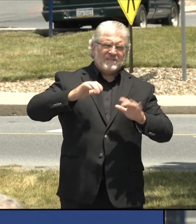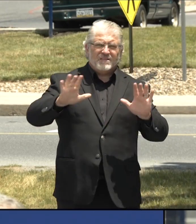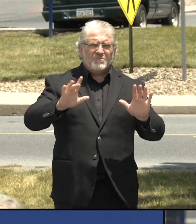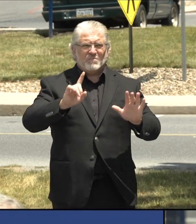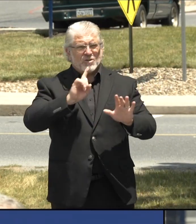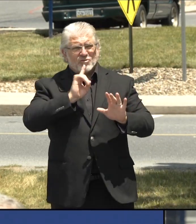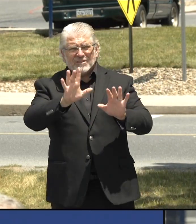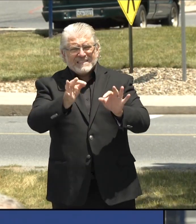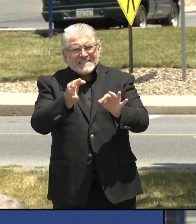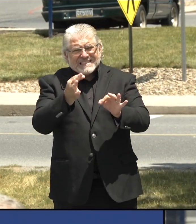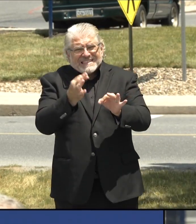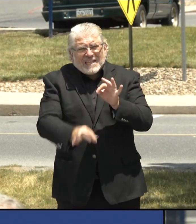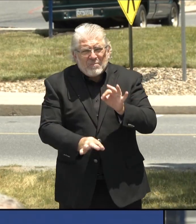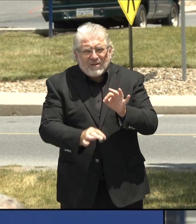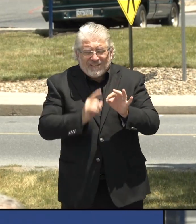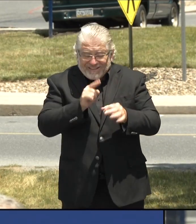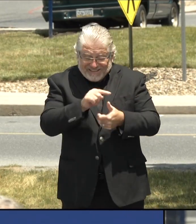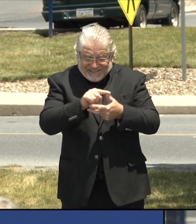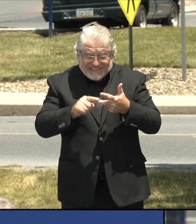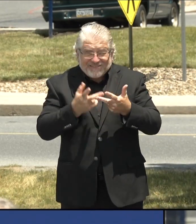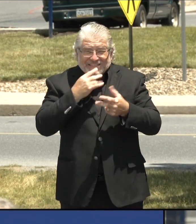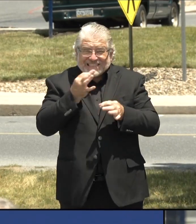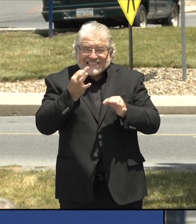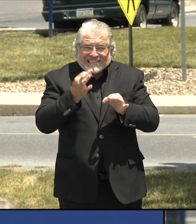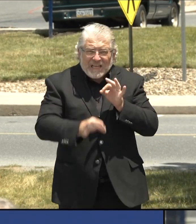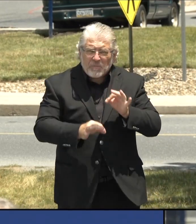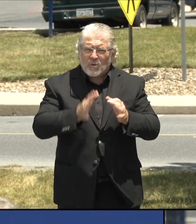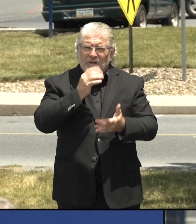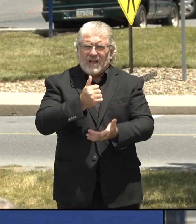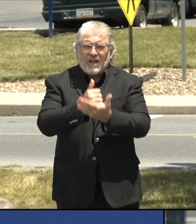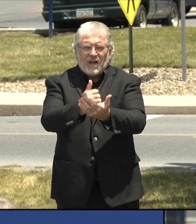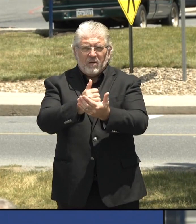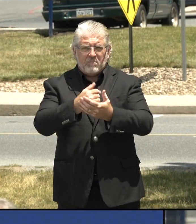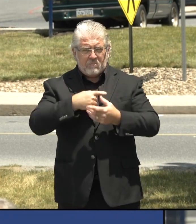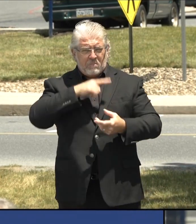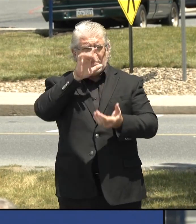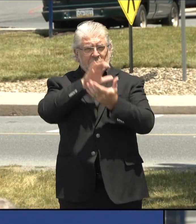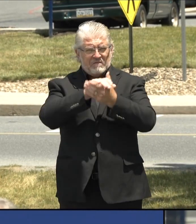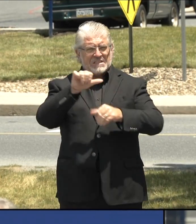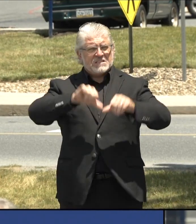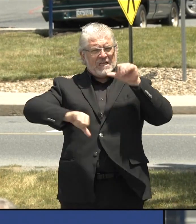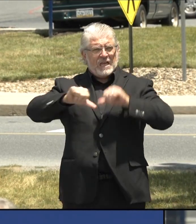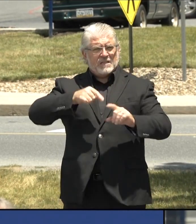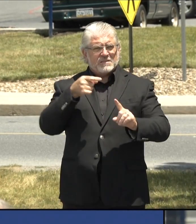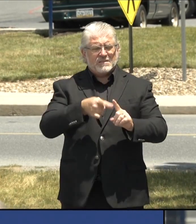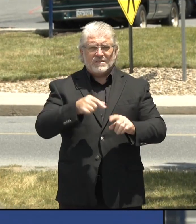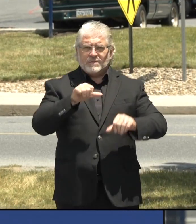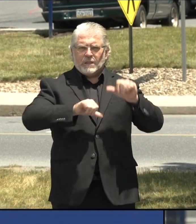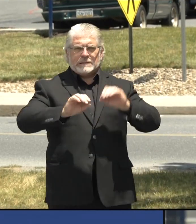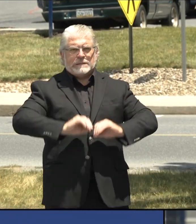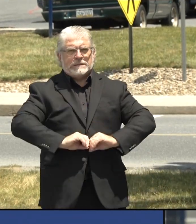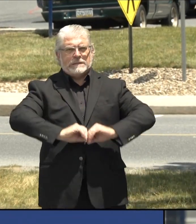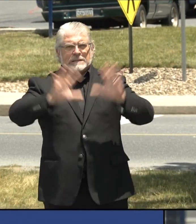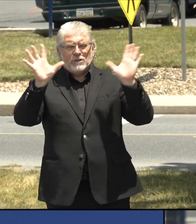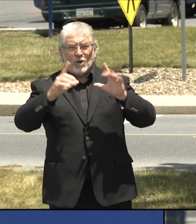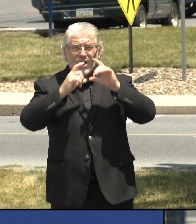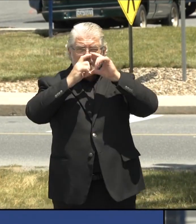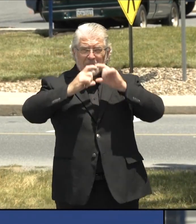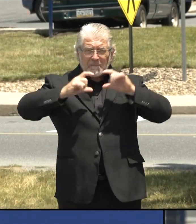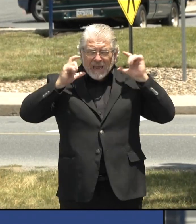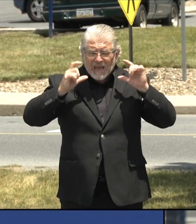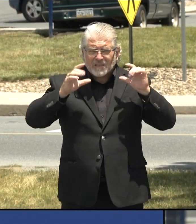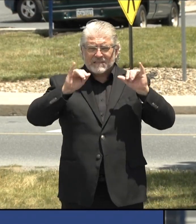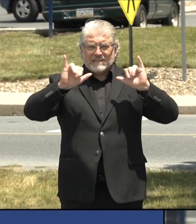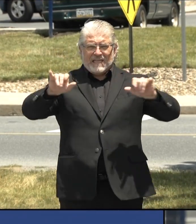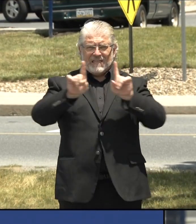huge things. I believe in science deeply, and the science is clear that masks, that social distancing, and that keeping your